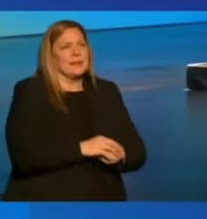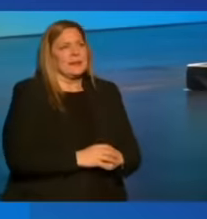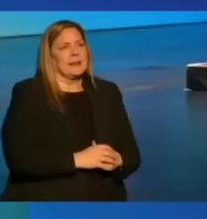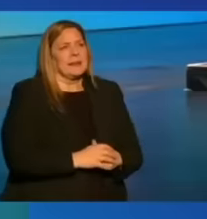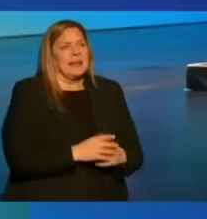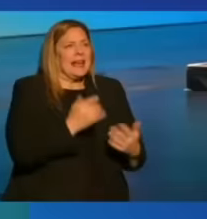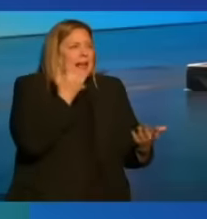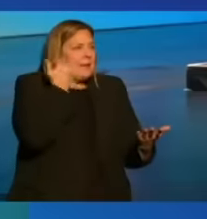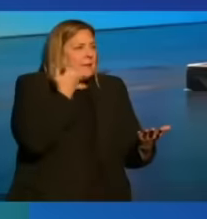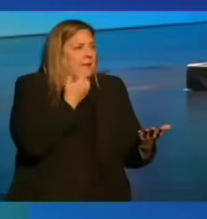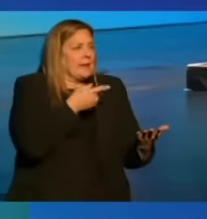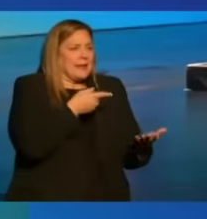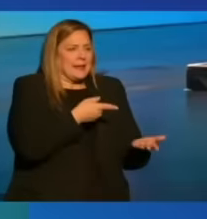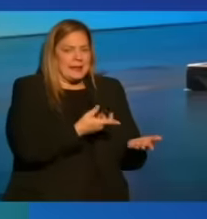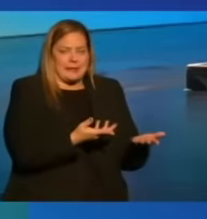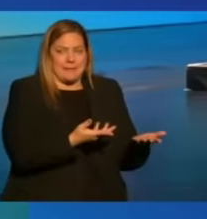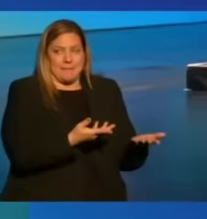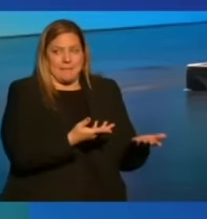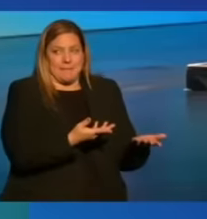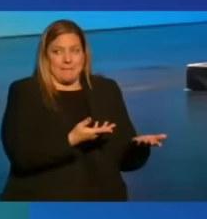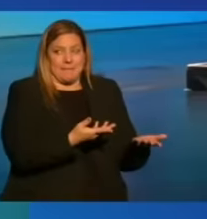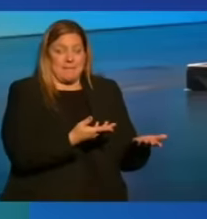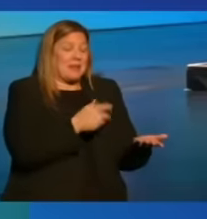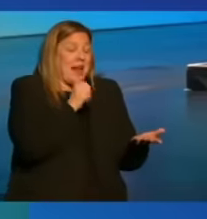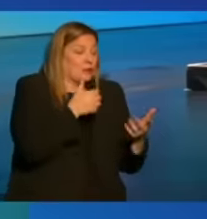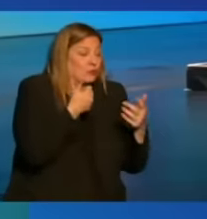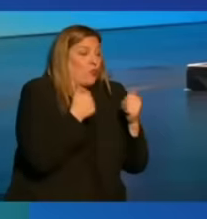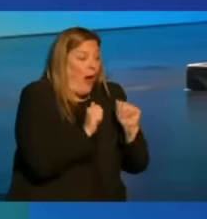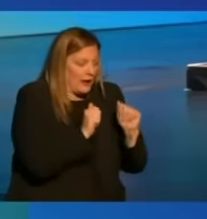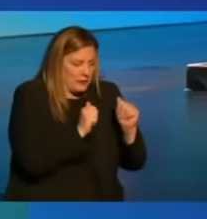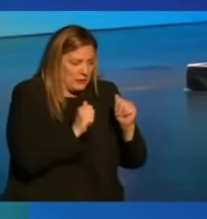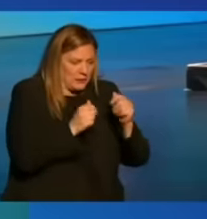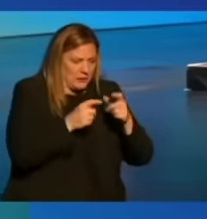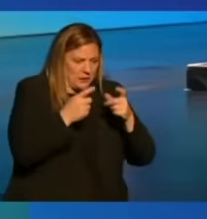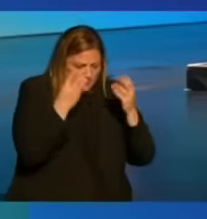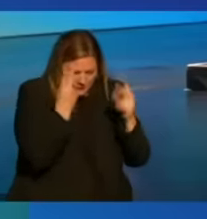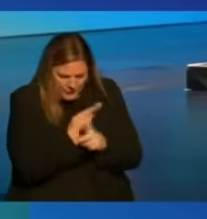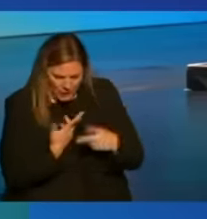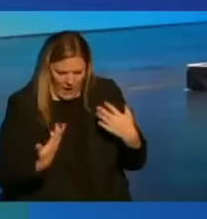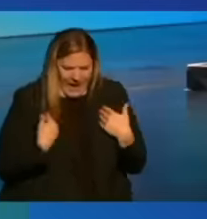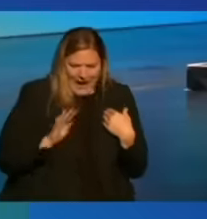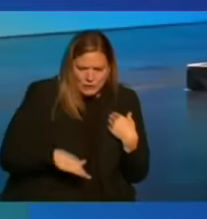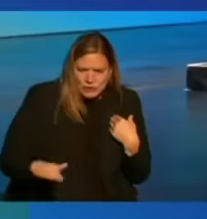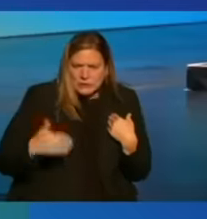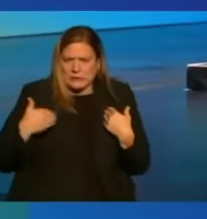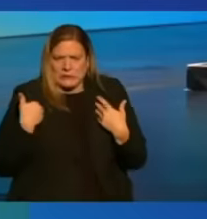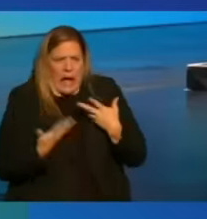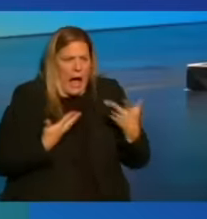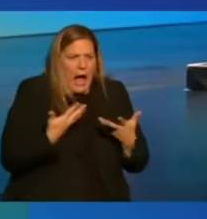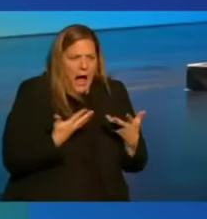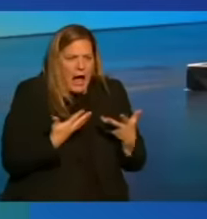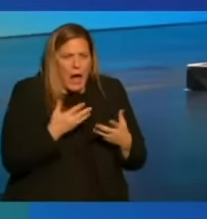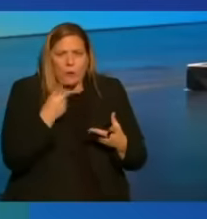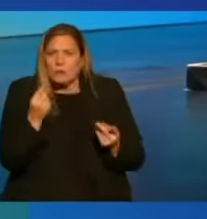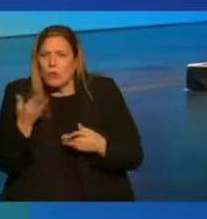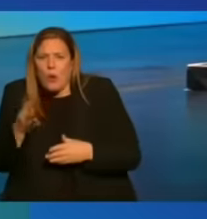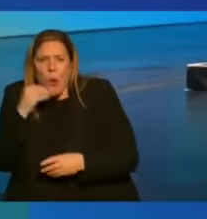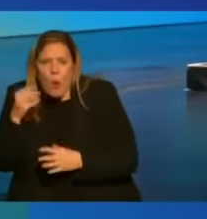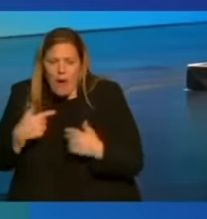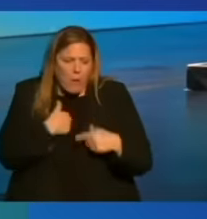if they're not trying to deal with what to do with a young child at home,